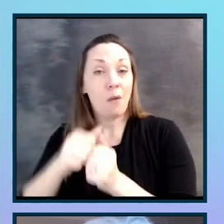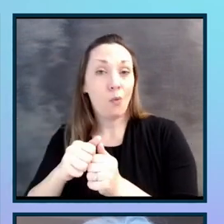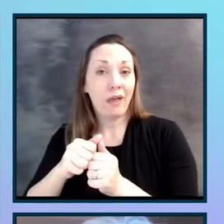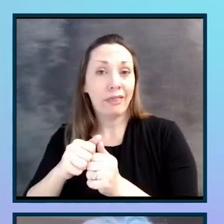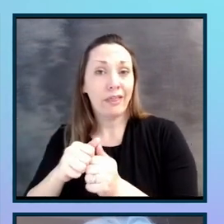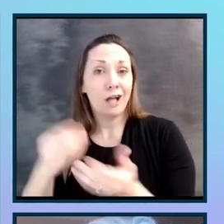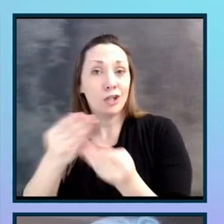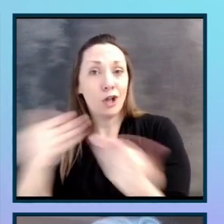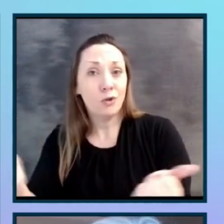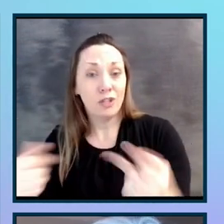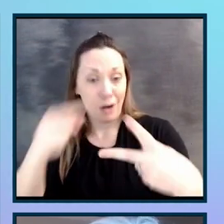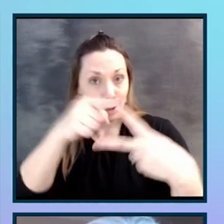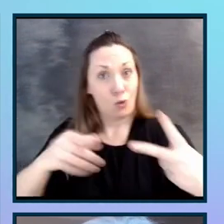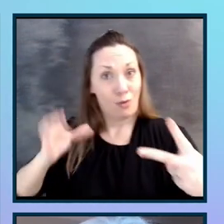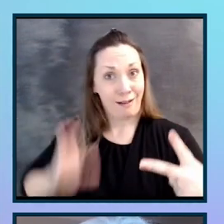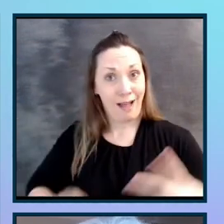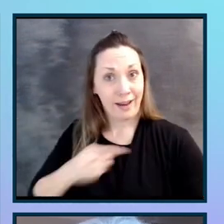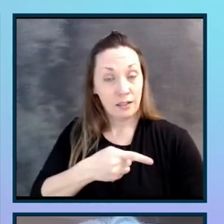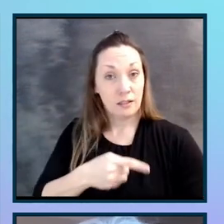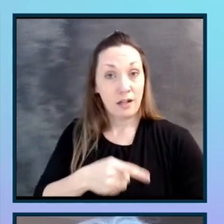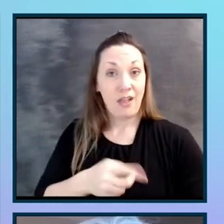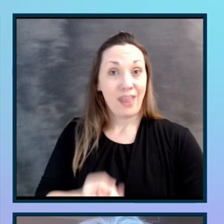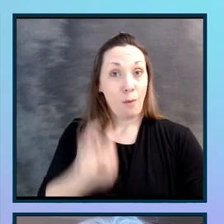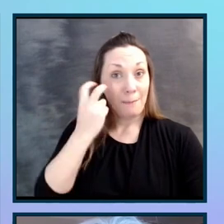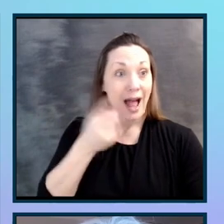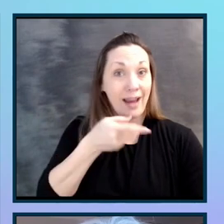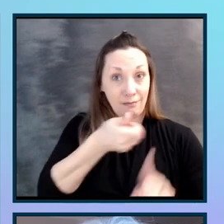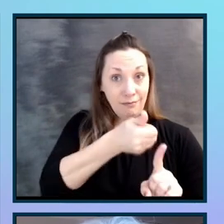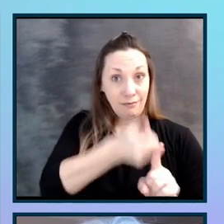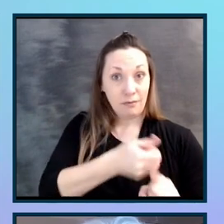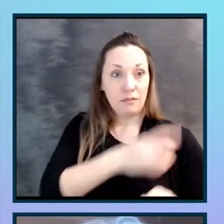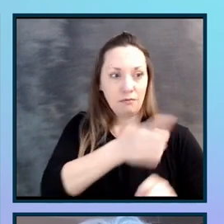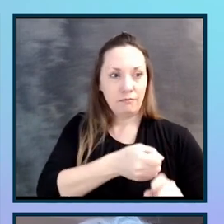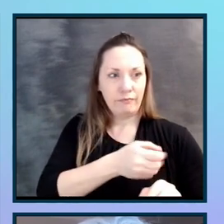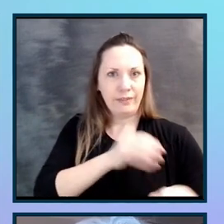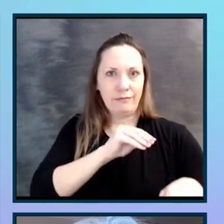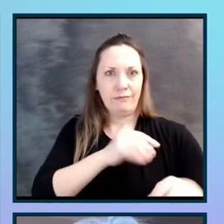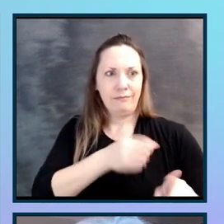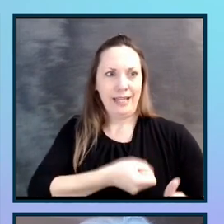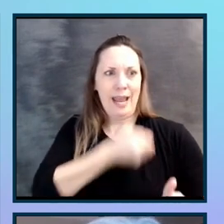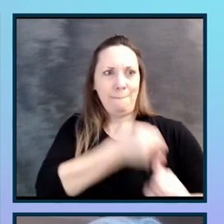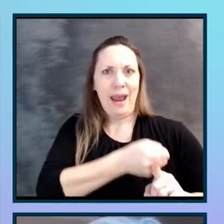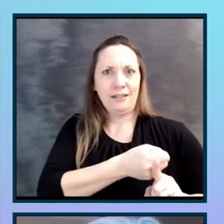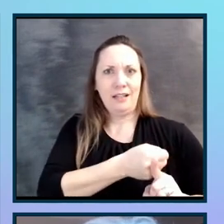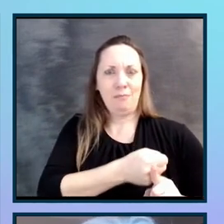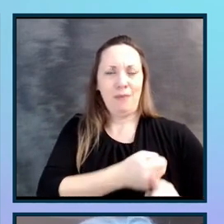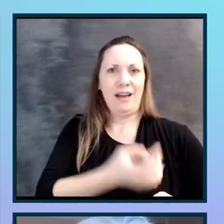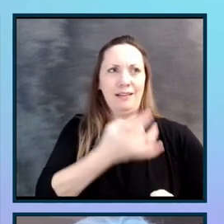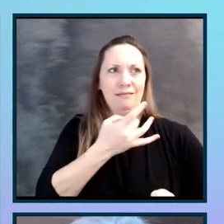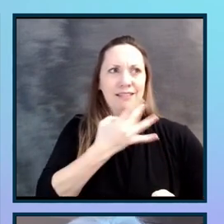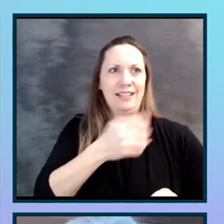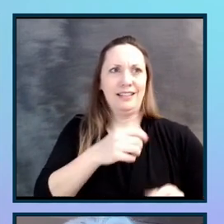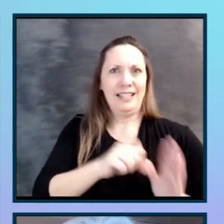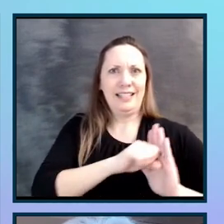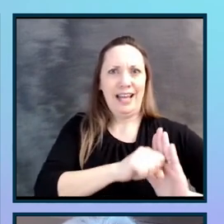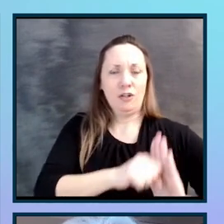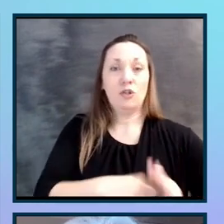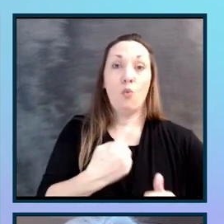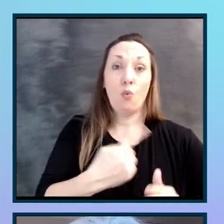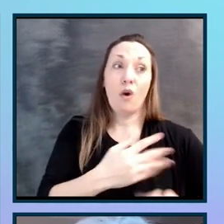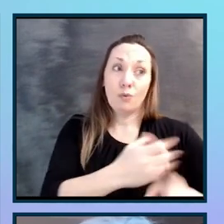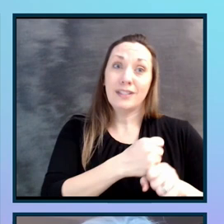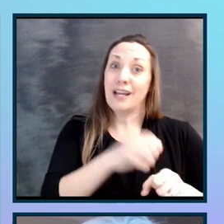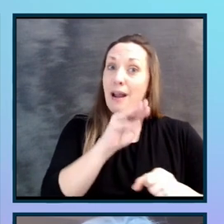case, not just were they blind people impacted by the lack of signals. One was getting a master's degree in accessible